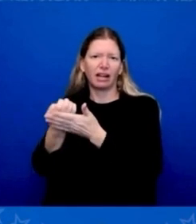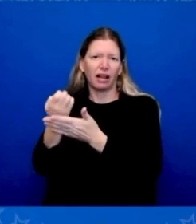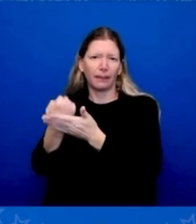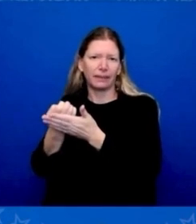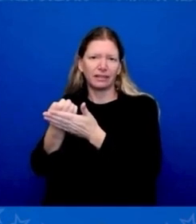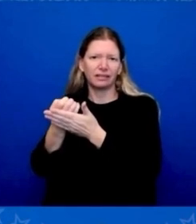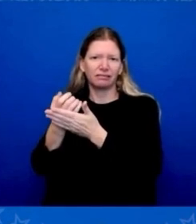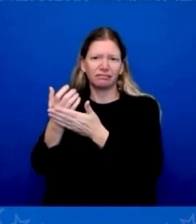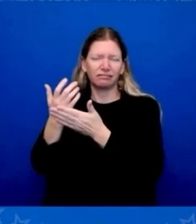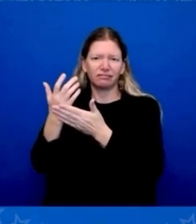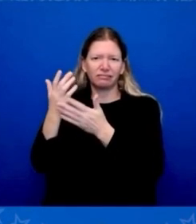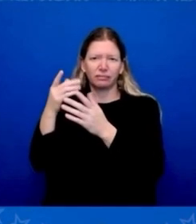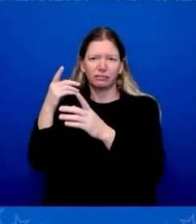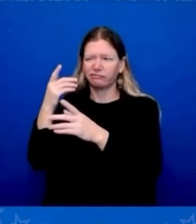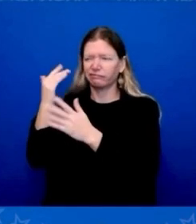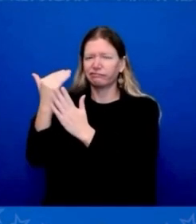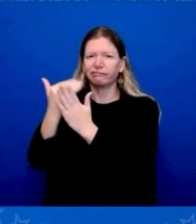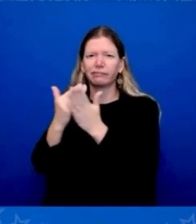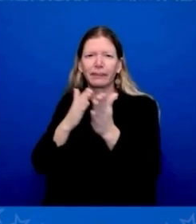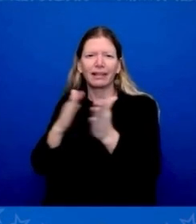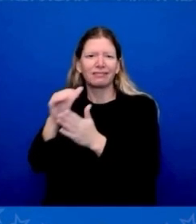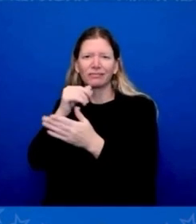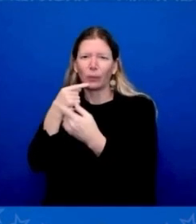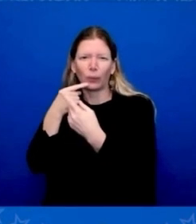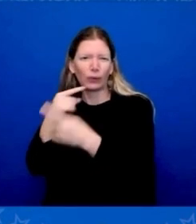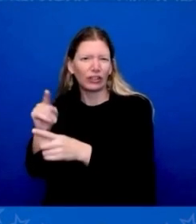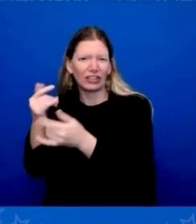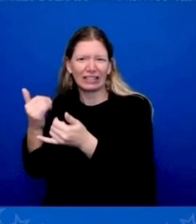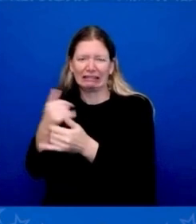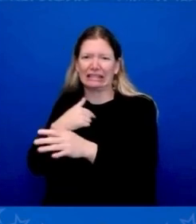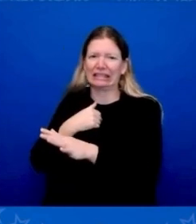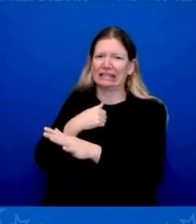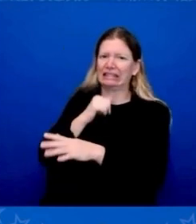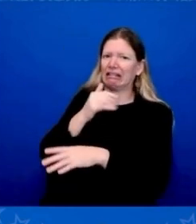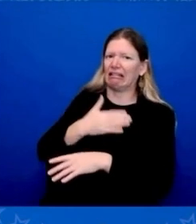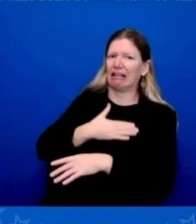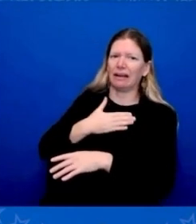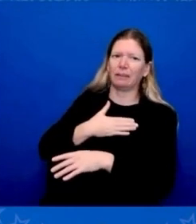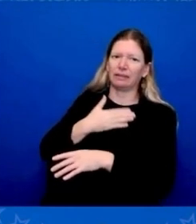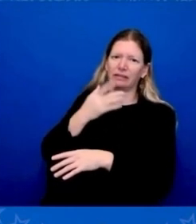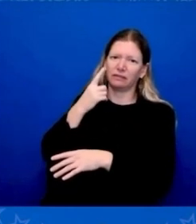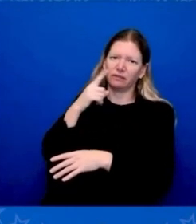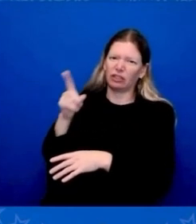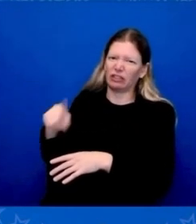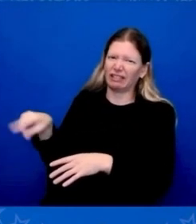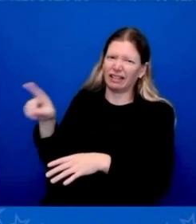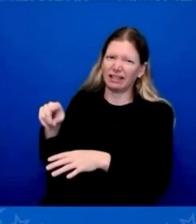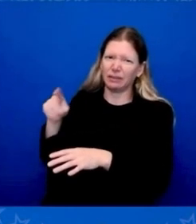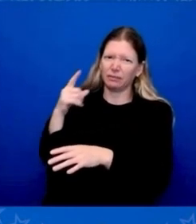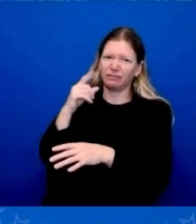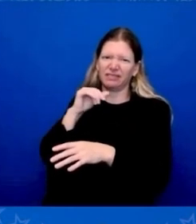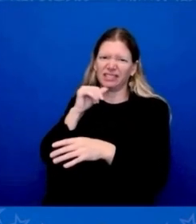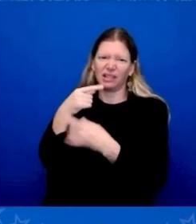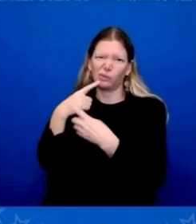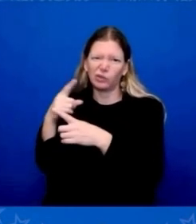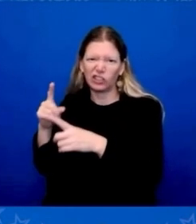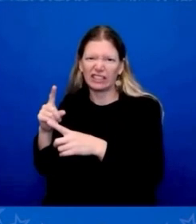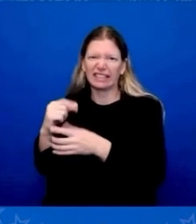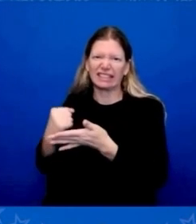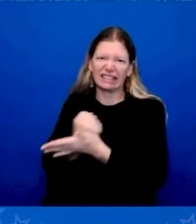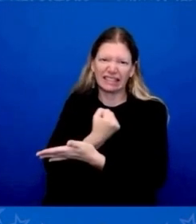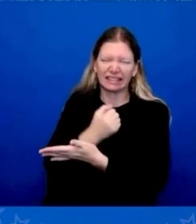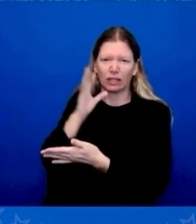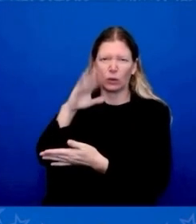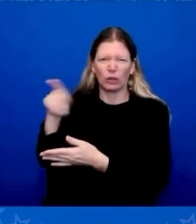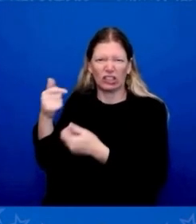trying to figure out — I suspect — I don't know, just like I would, trying to figure out what to do about the particular crisis we're